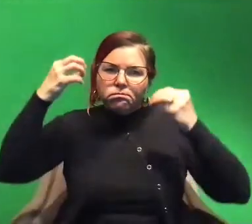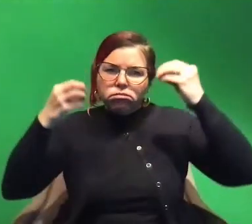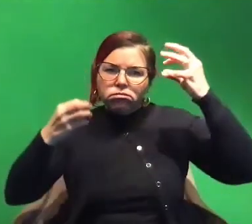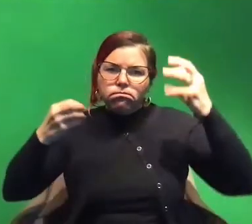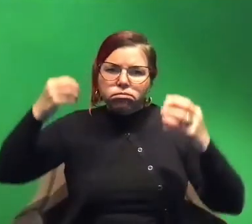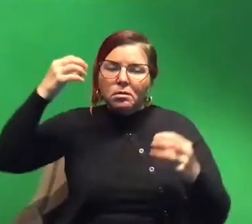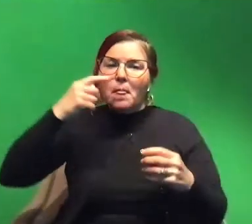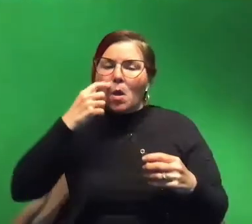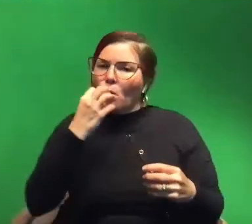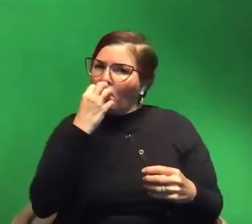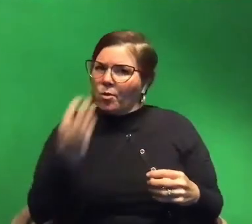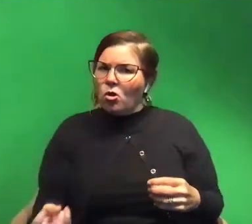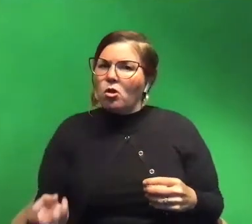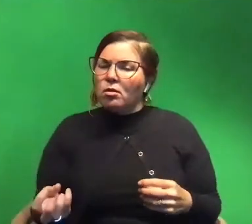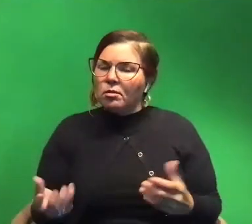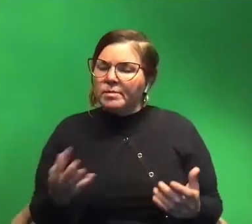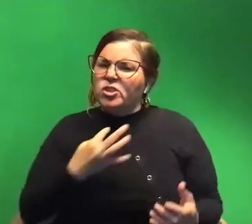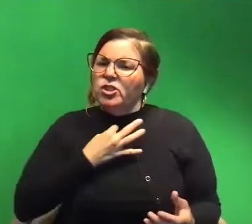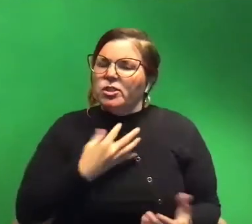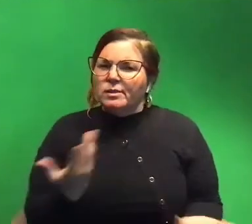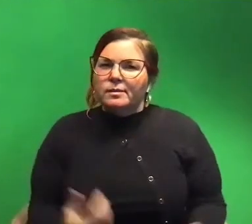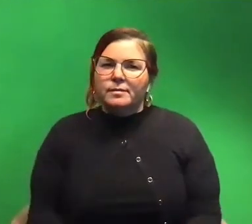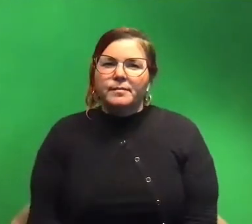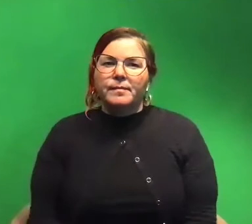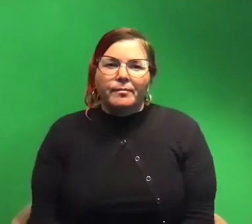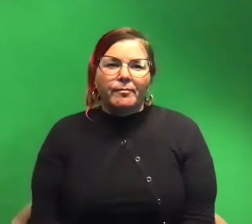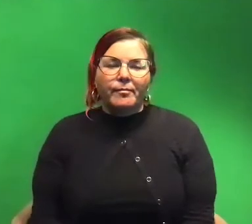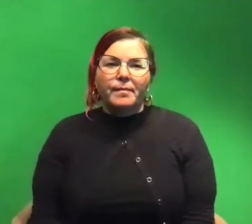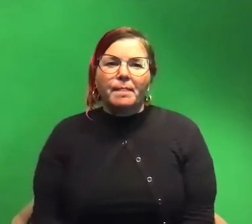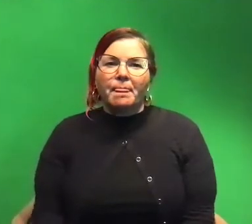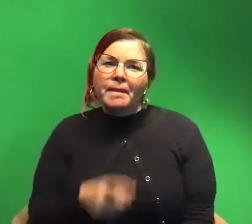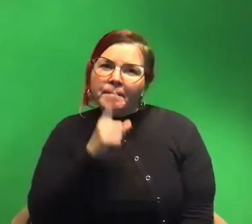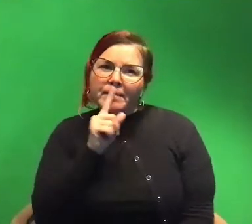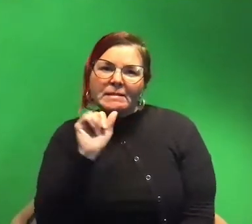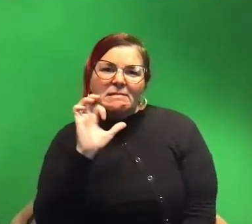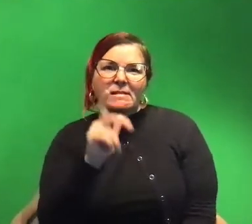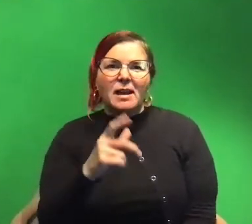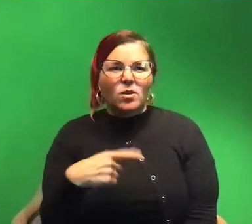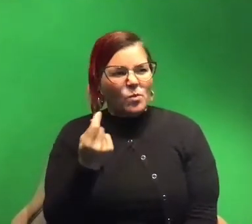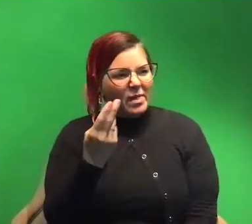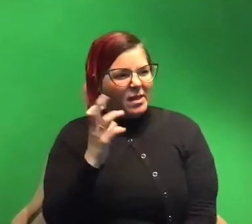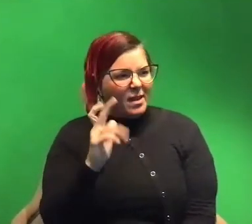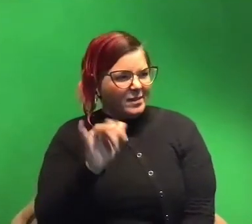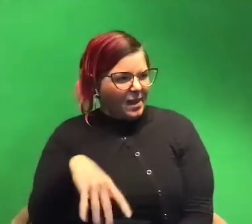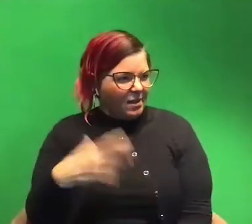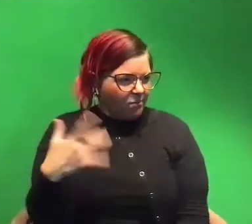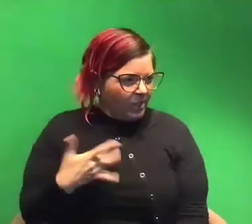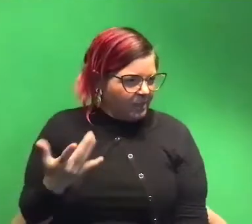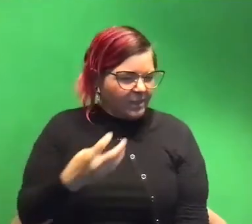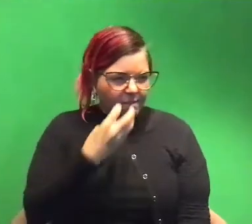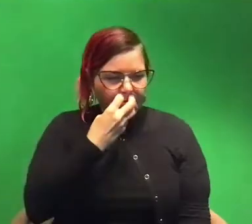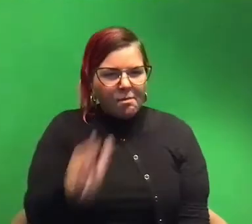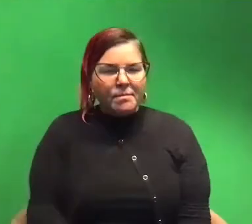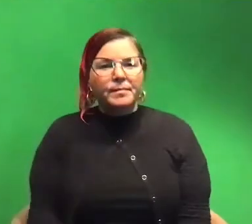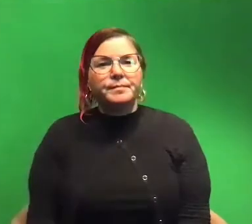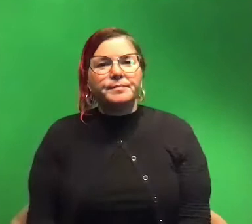definitely will pull it out but again it's because they're curious it's not like they're attacking you they're just like what the heck what's this um but you kind of